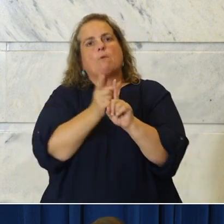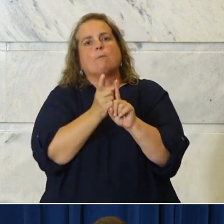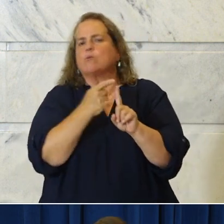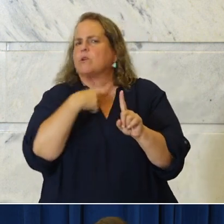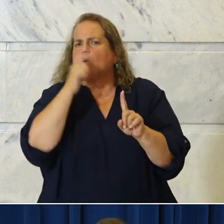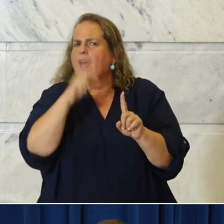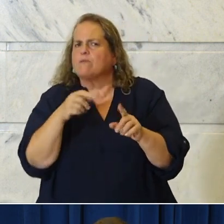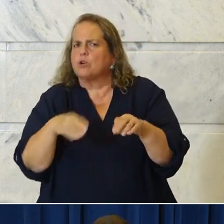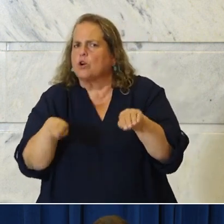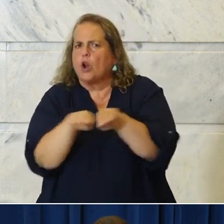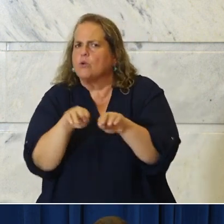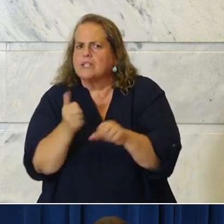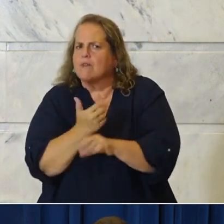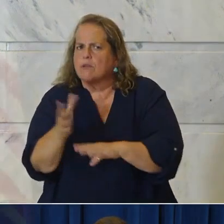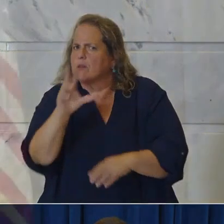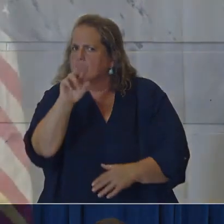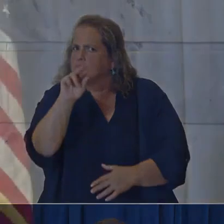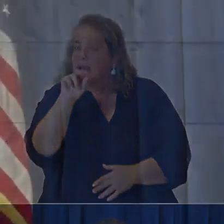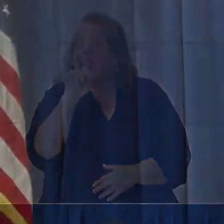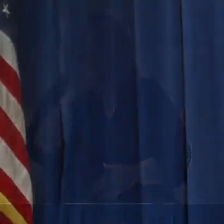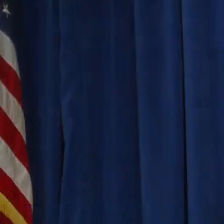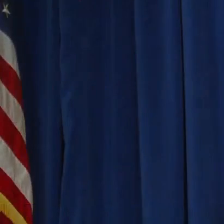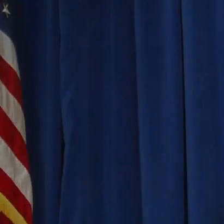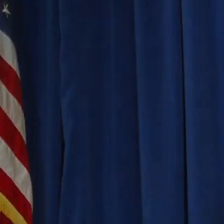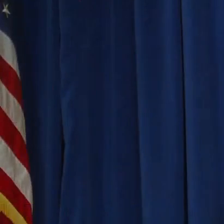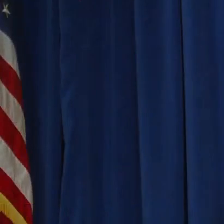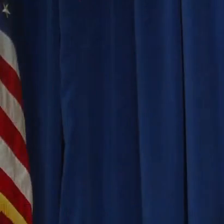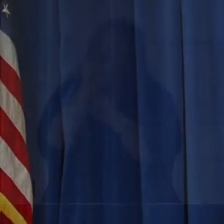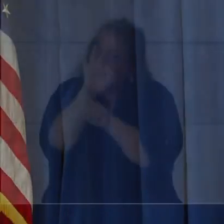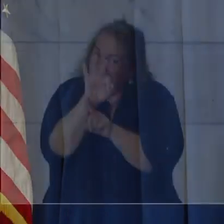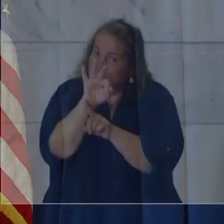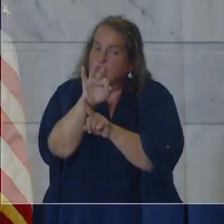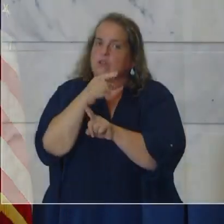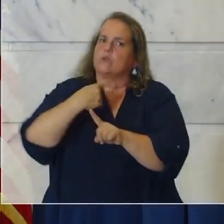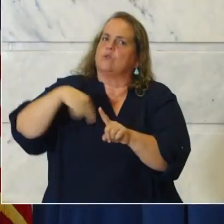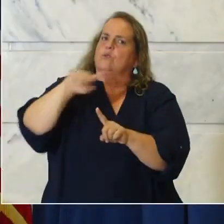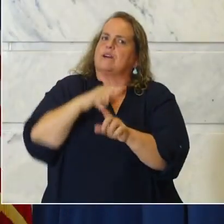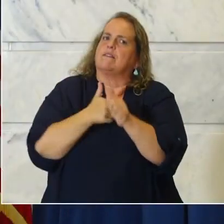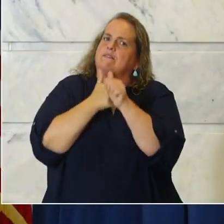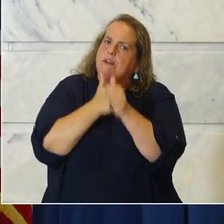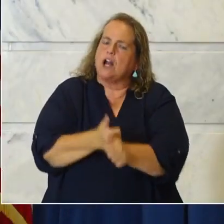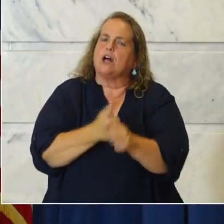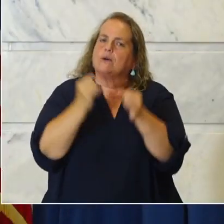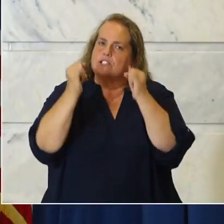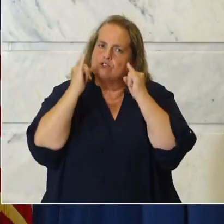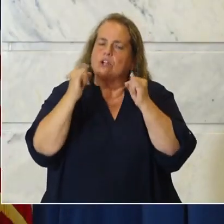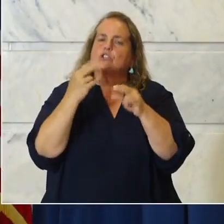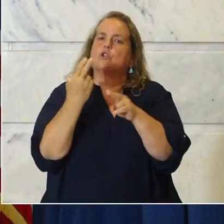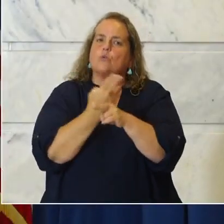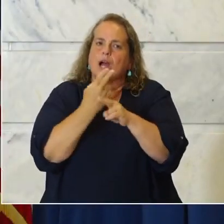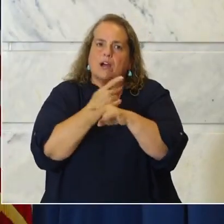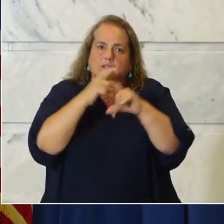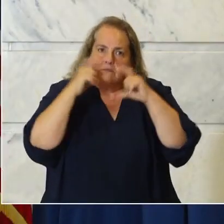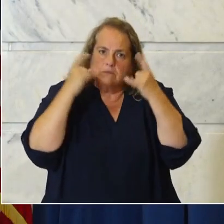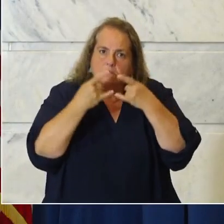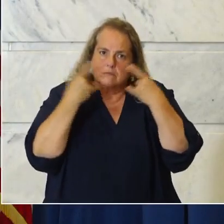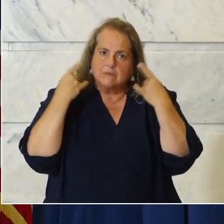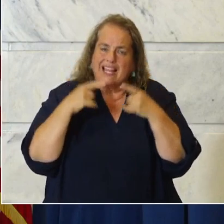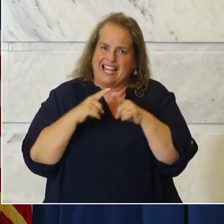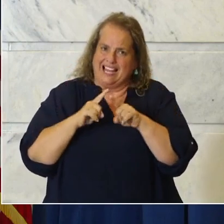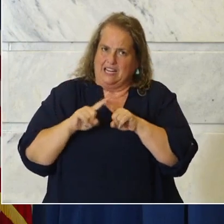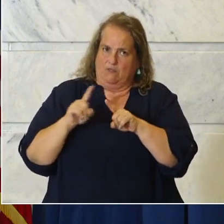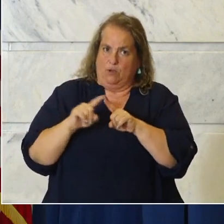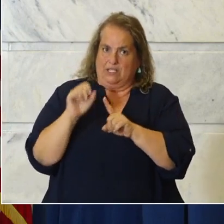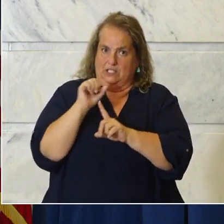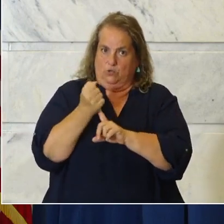everything down if we will all follow these instructions and wear a facial covering in these circumstances